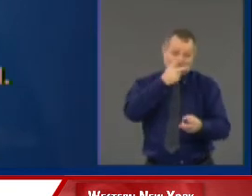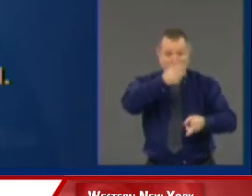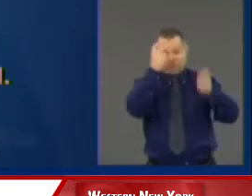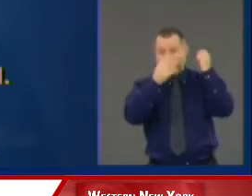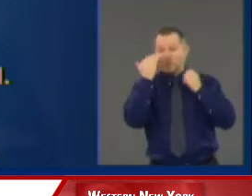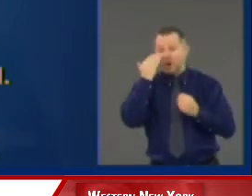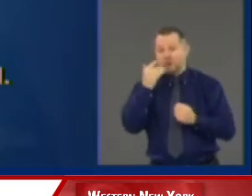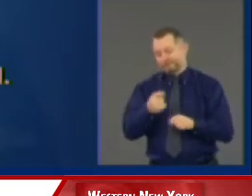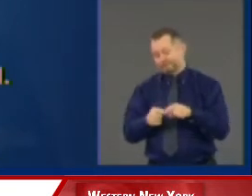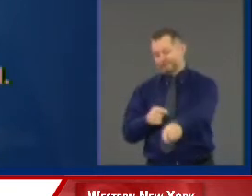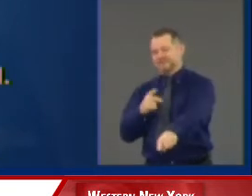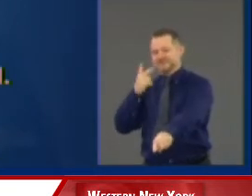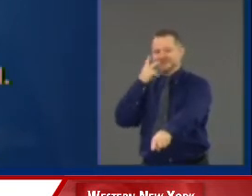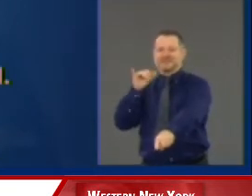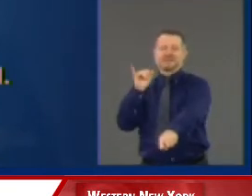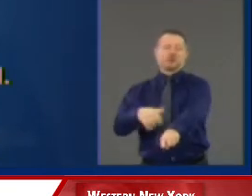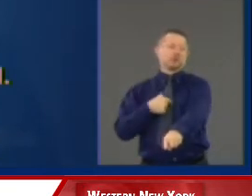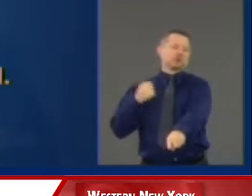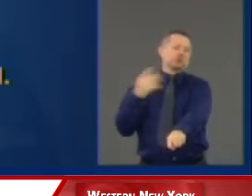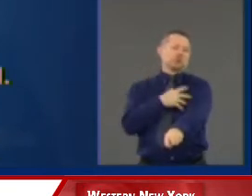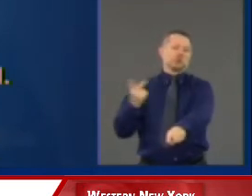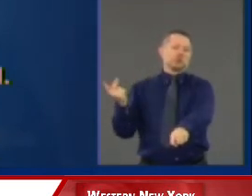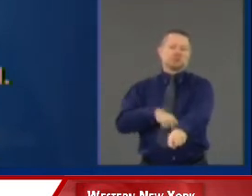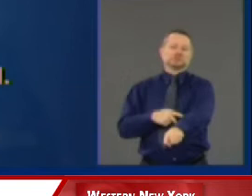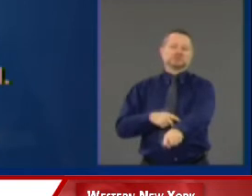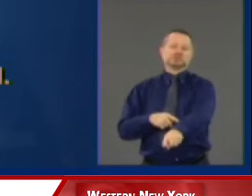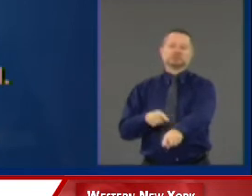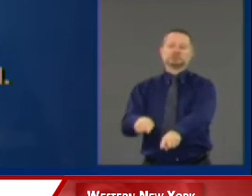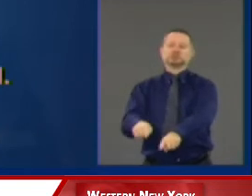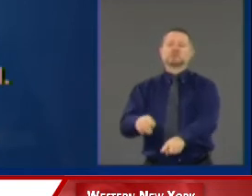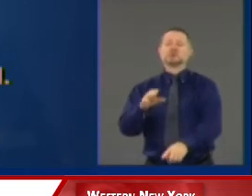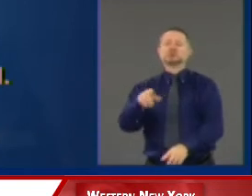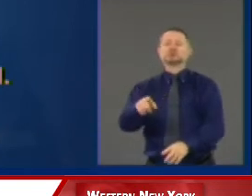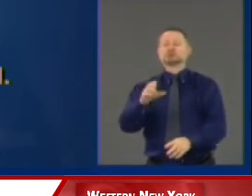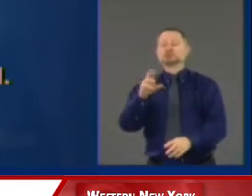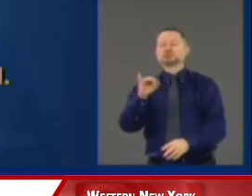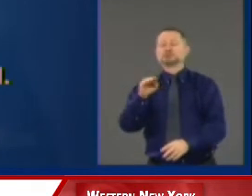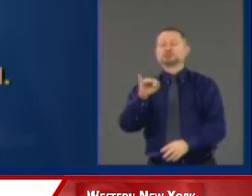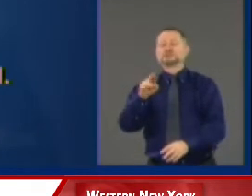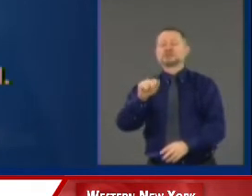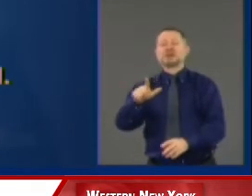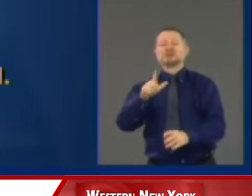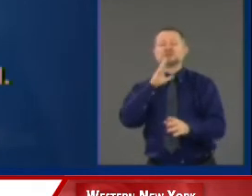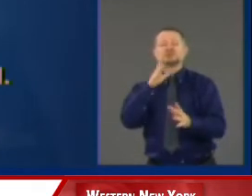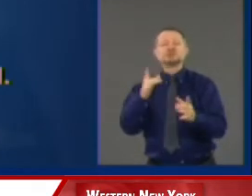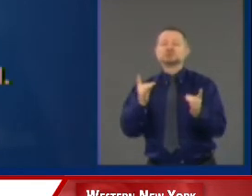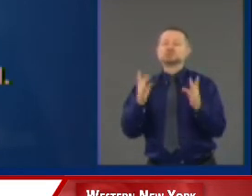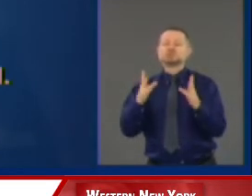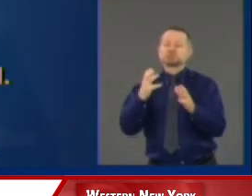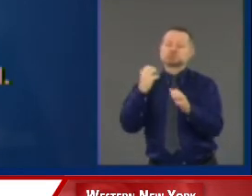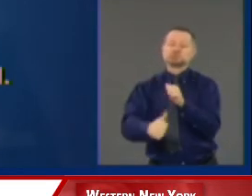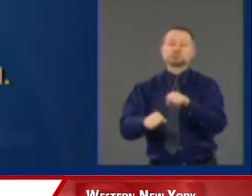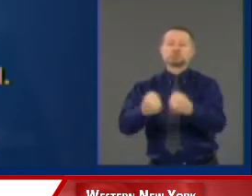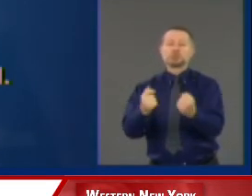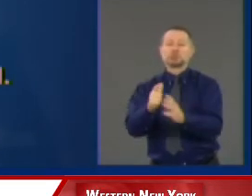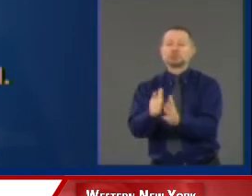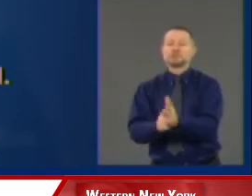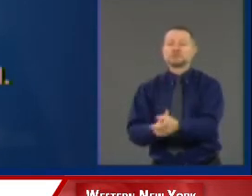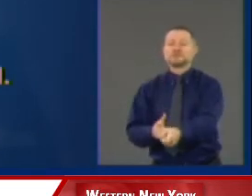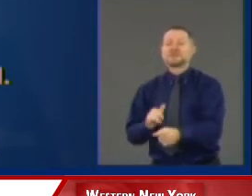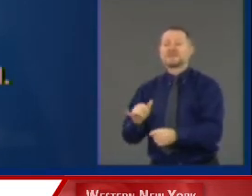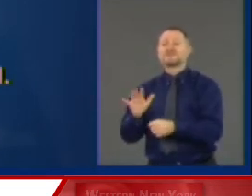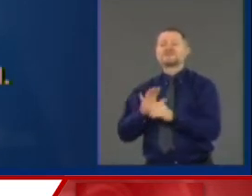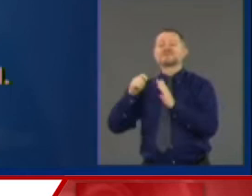they're that's scary. They're criminals. No. Look at the video of the police